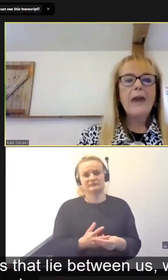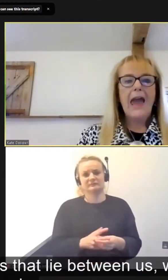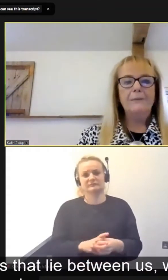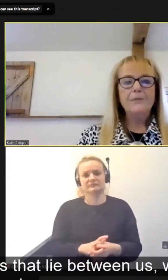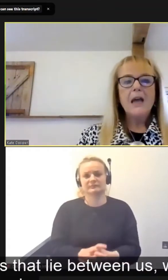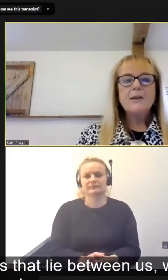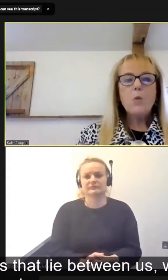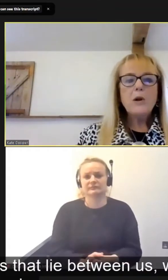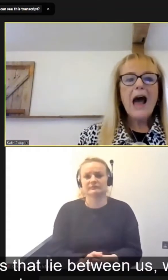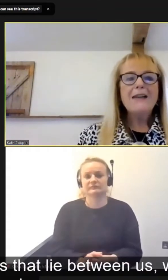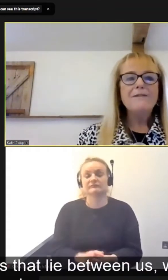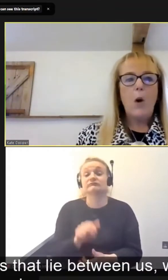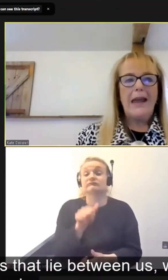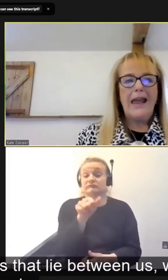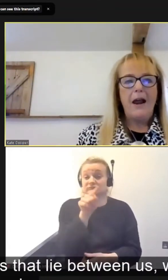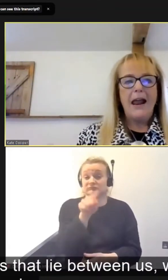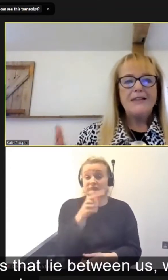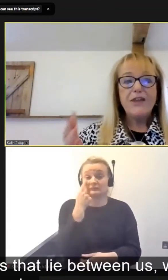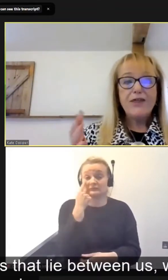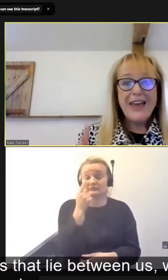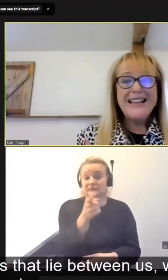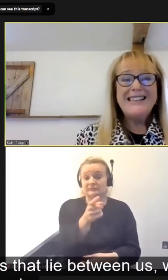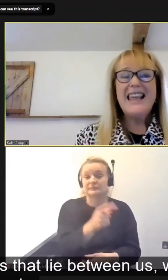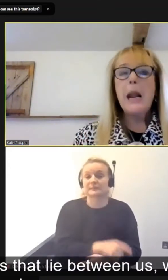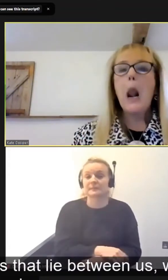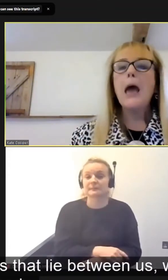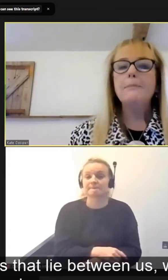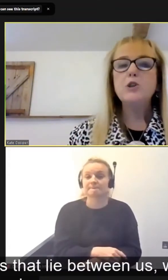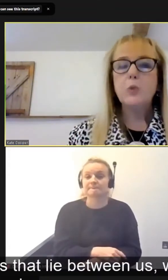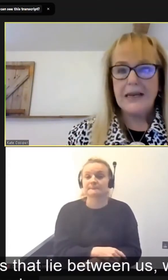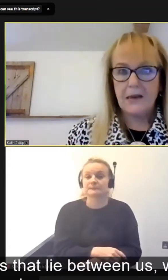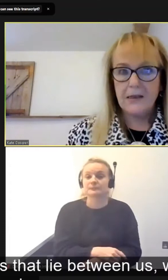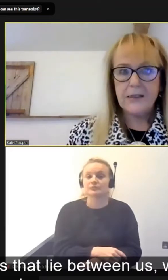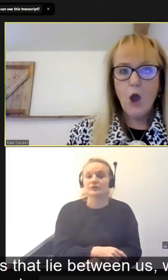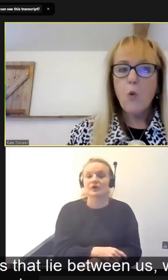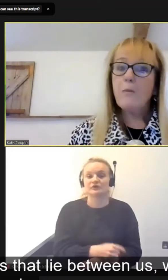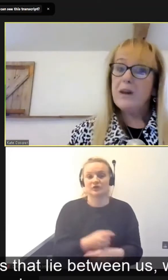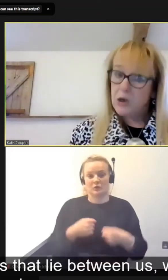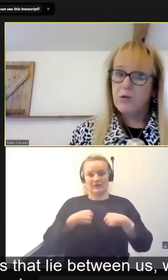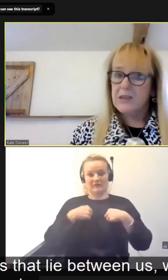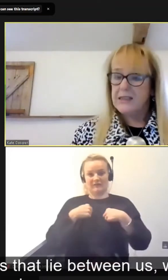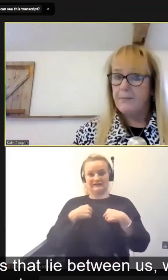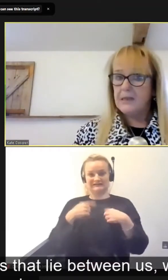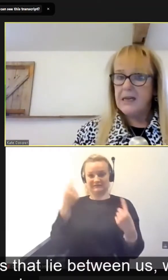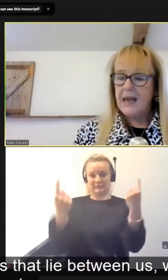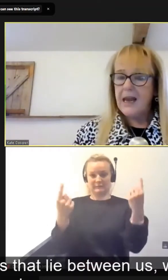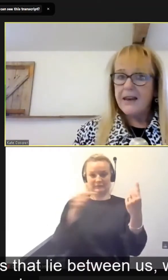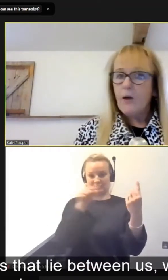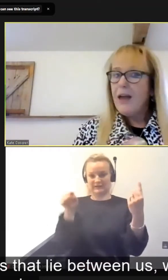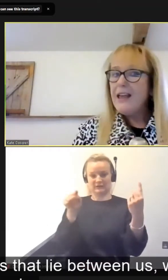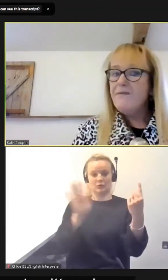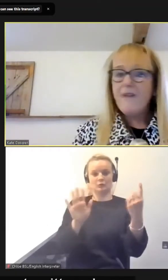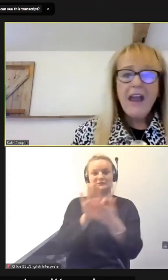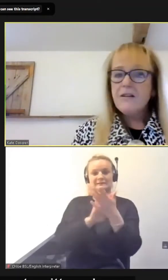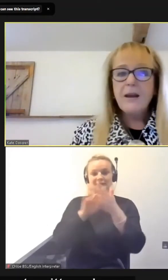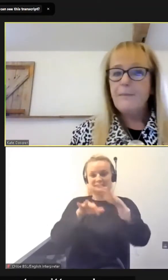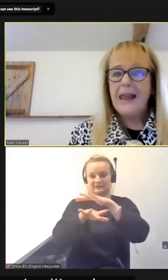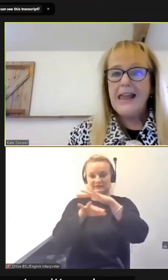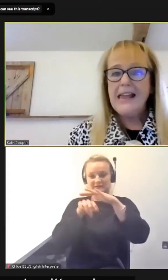OK, so what I've got here is the things that lie between us when we talk to somebody. Now,